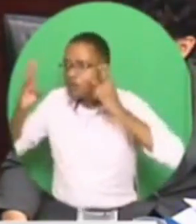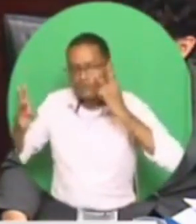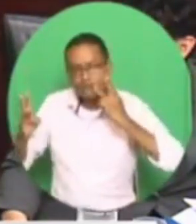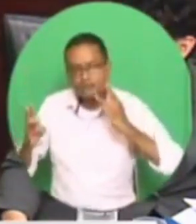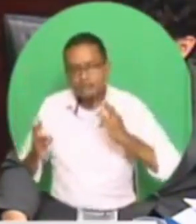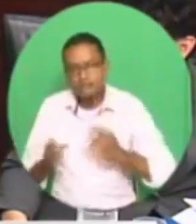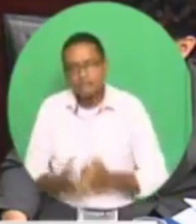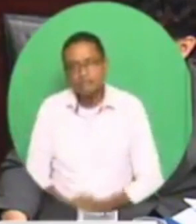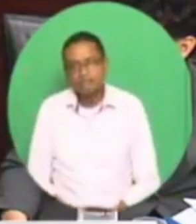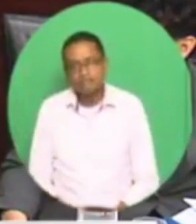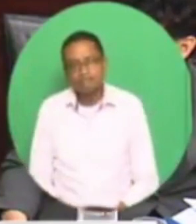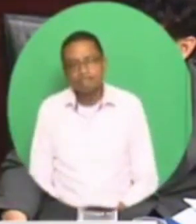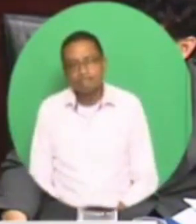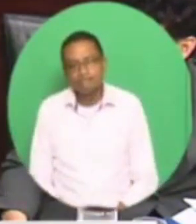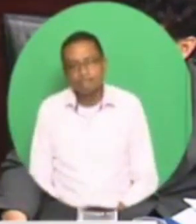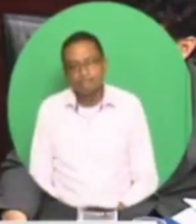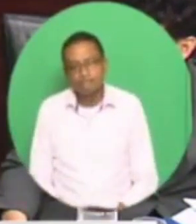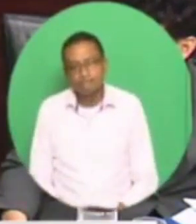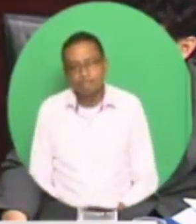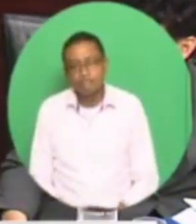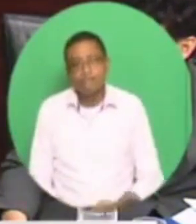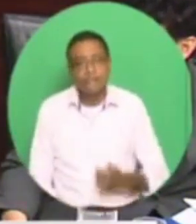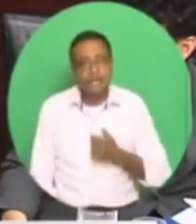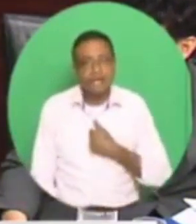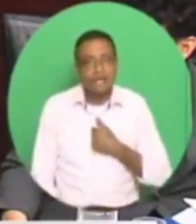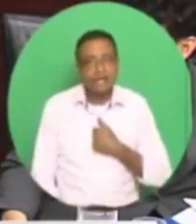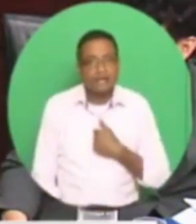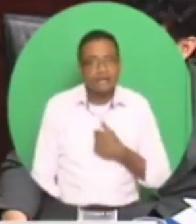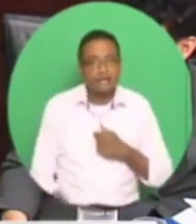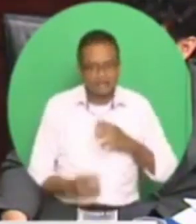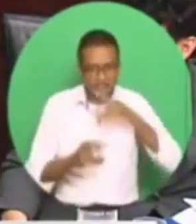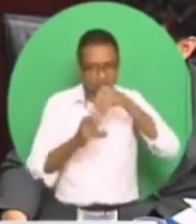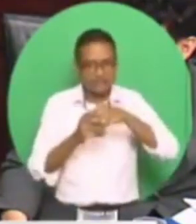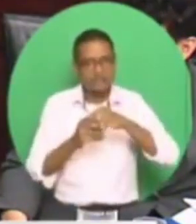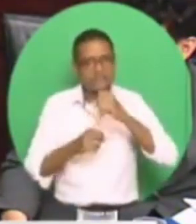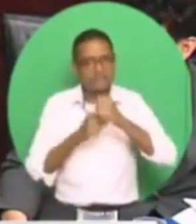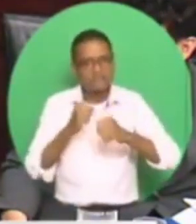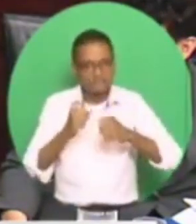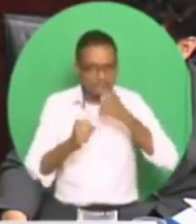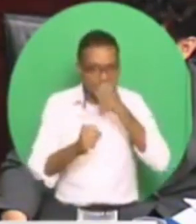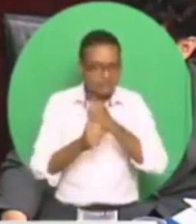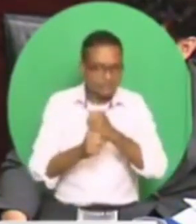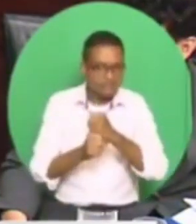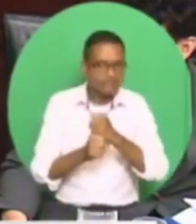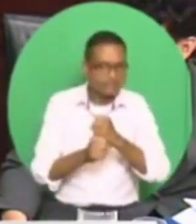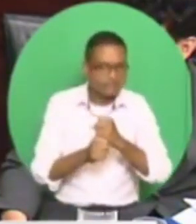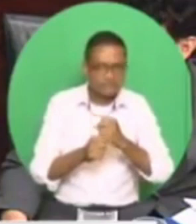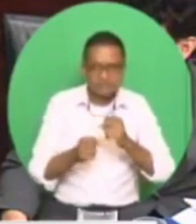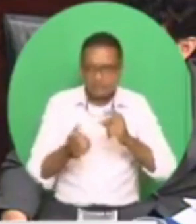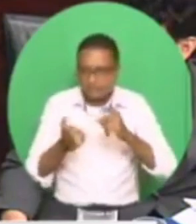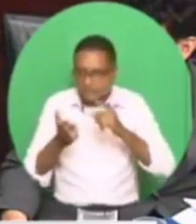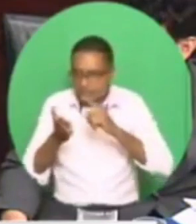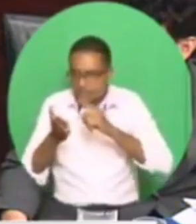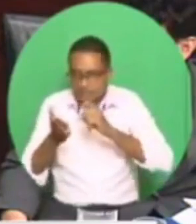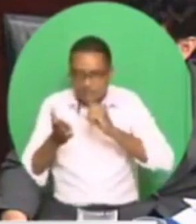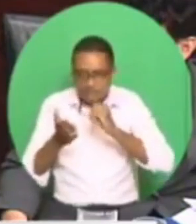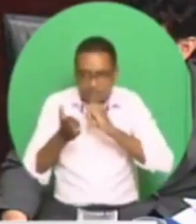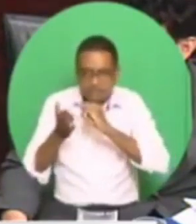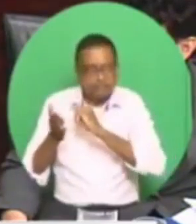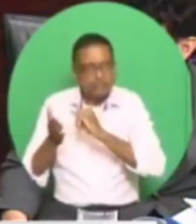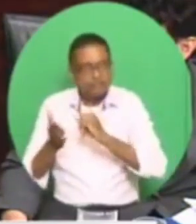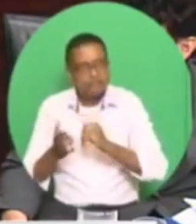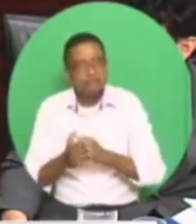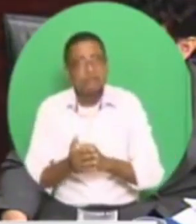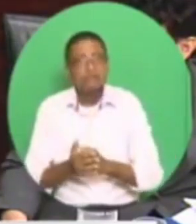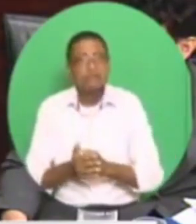will not run afoul of the standing order. I spent a year in another place with that. So, I assure you. But I know you will be on the edge of your seat.